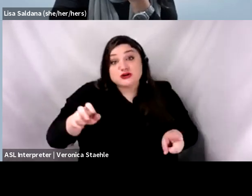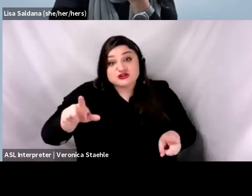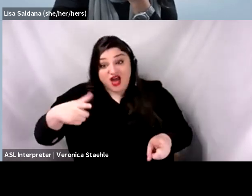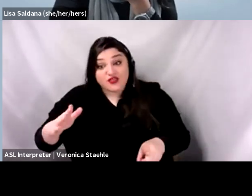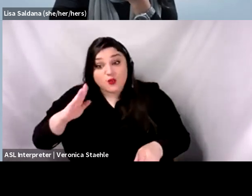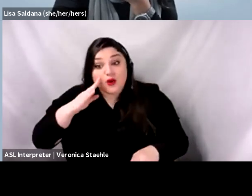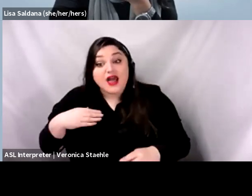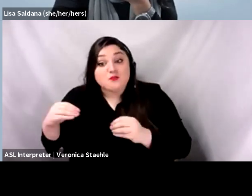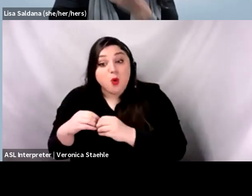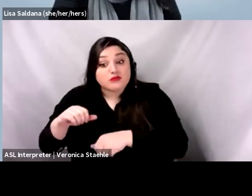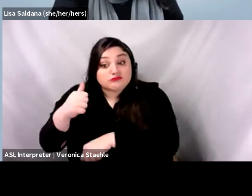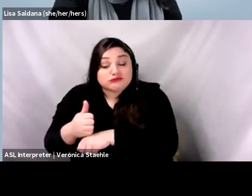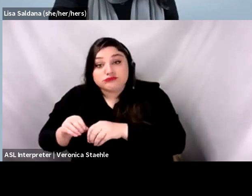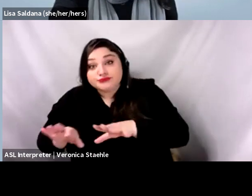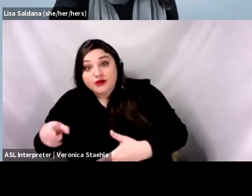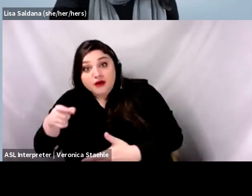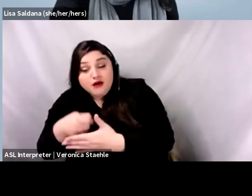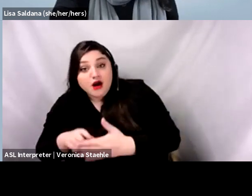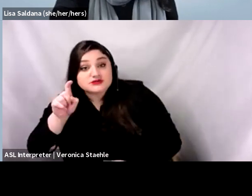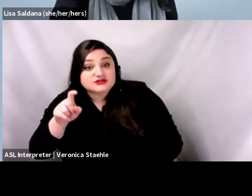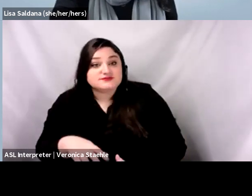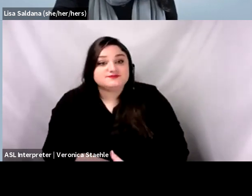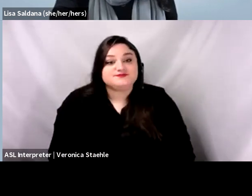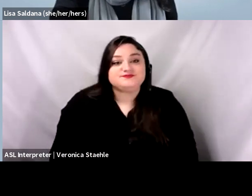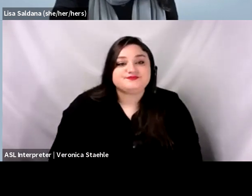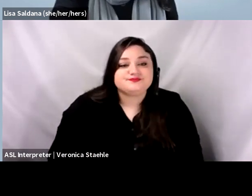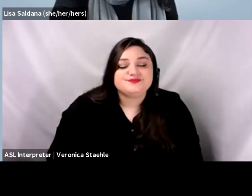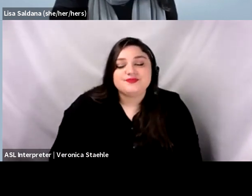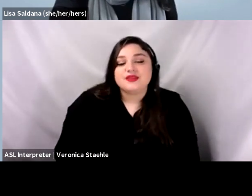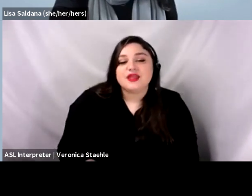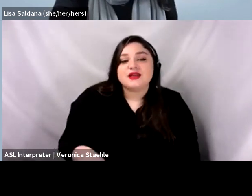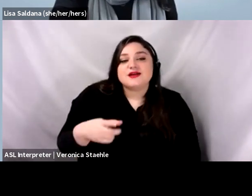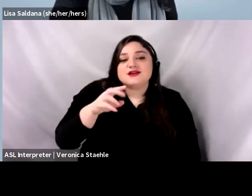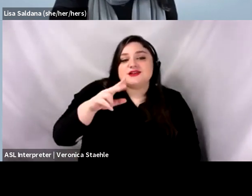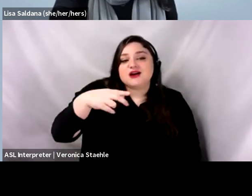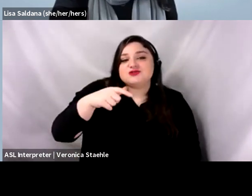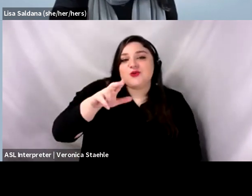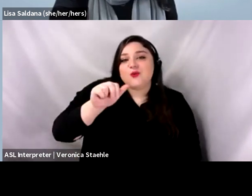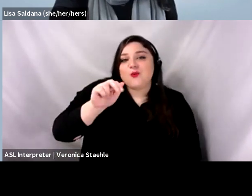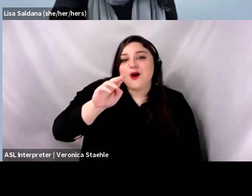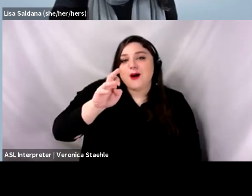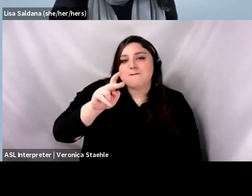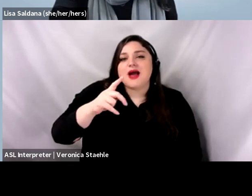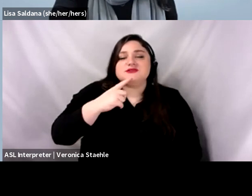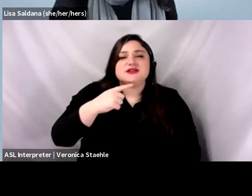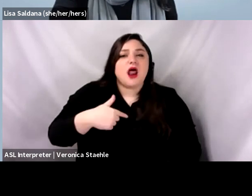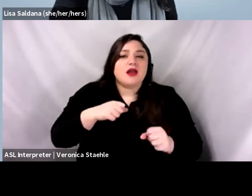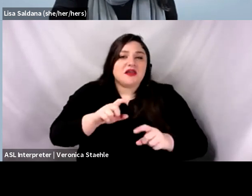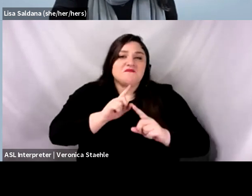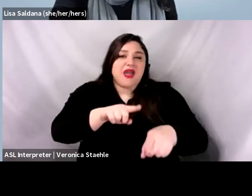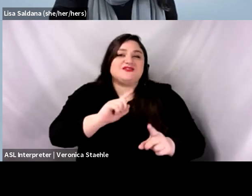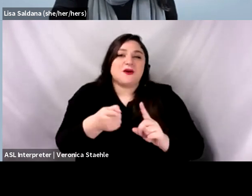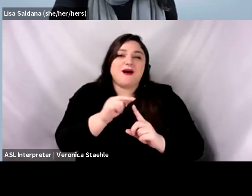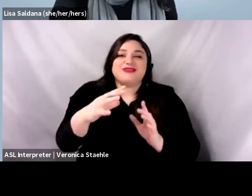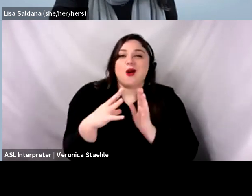Um, I can take a crack at the replication question. Um, because I've been sort of, I'm working